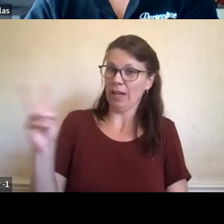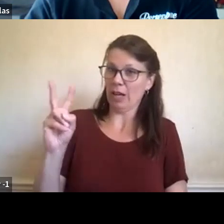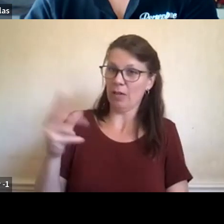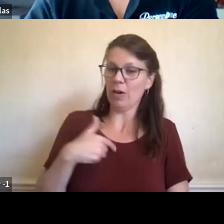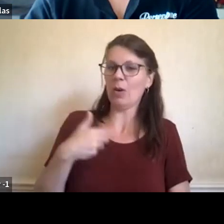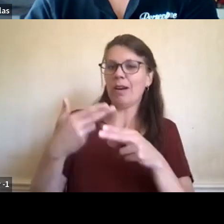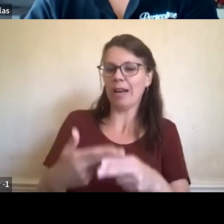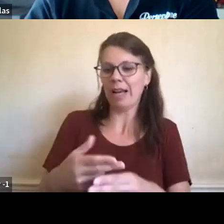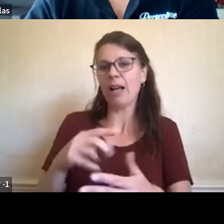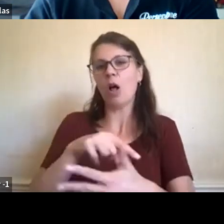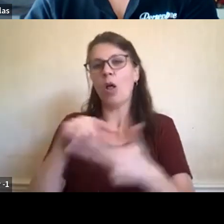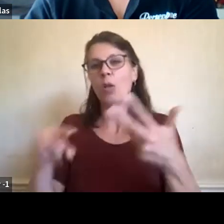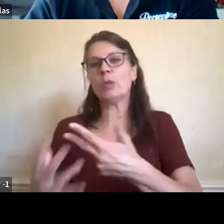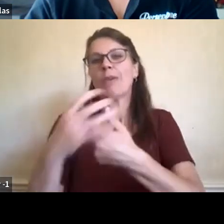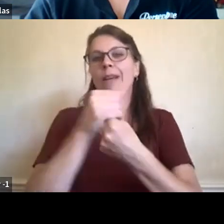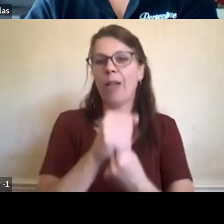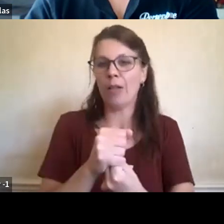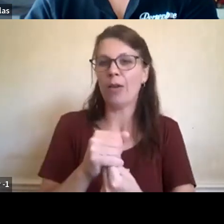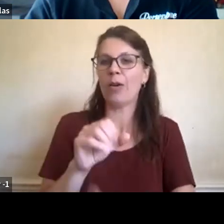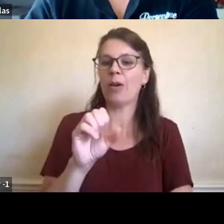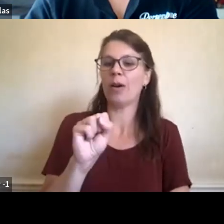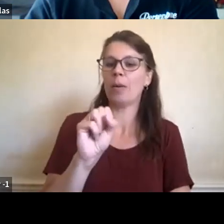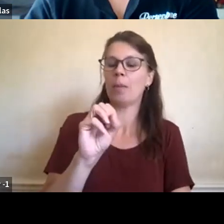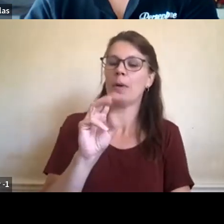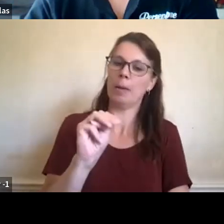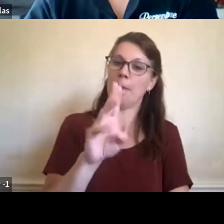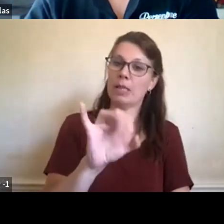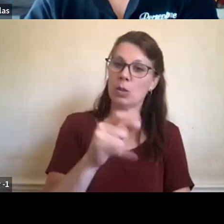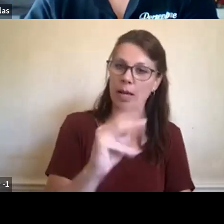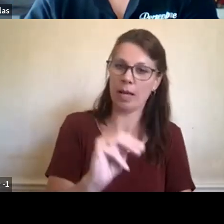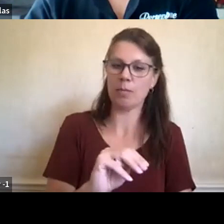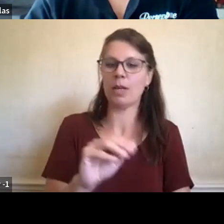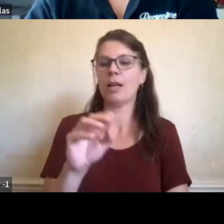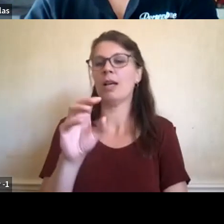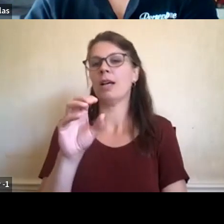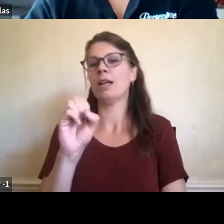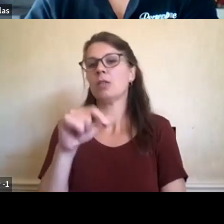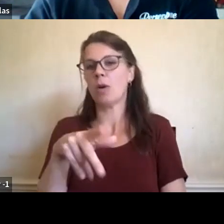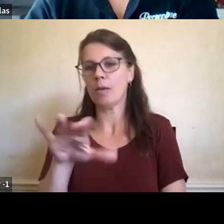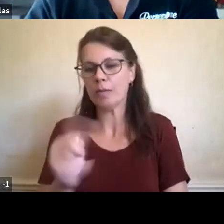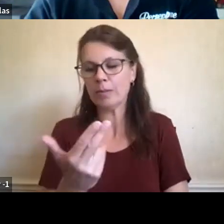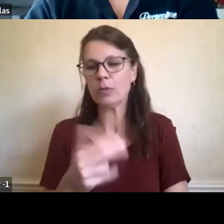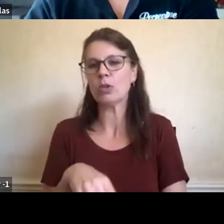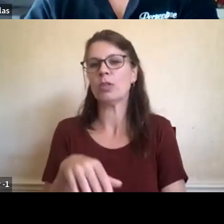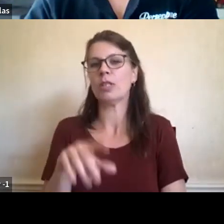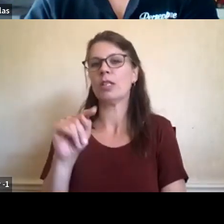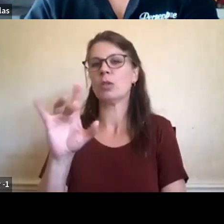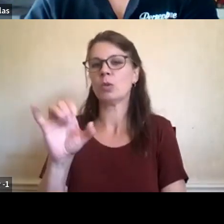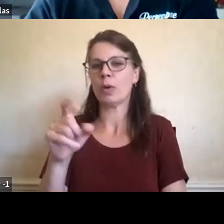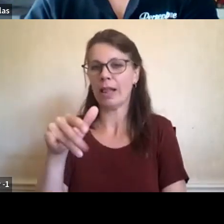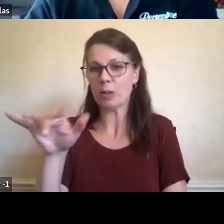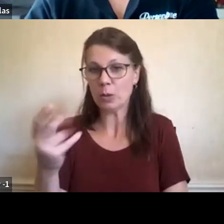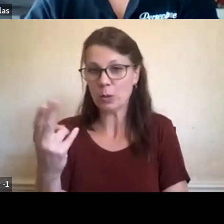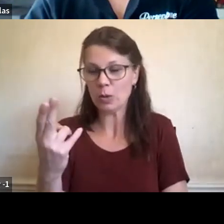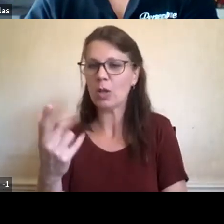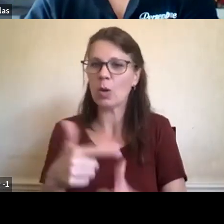Musqueam, Squamish and Tsleil-Waututh Nations as host nations, you know, and we try to ground the work done in the city of Vancouver,